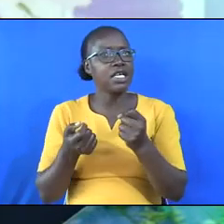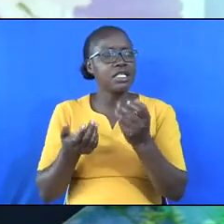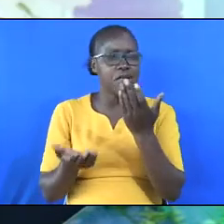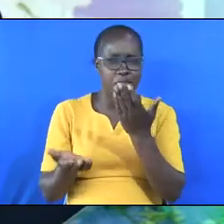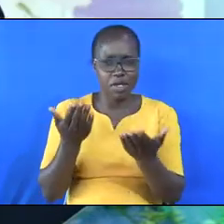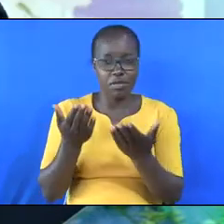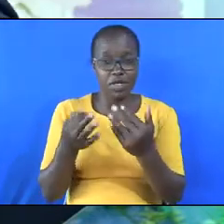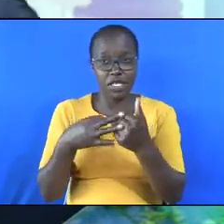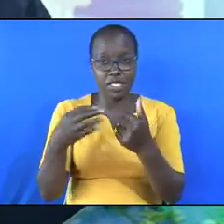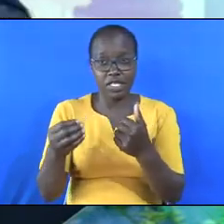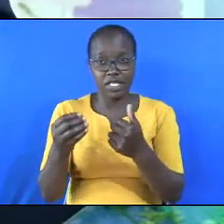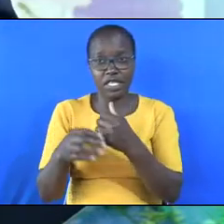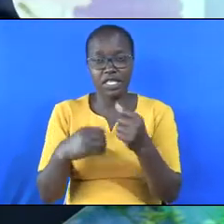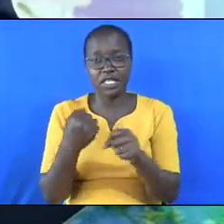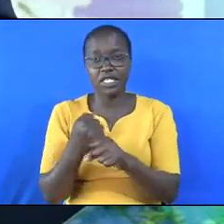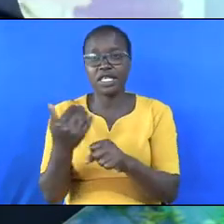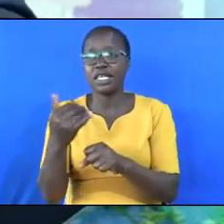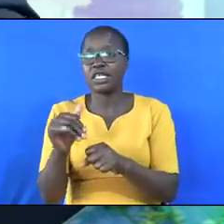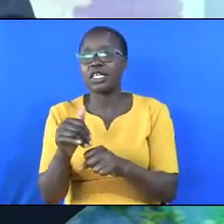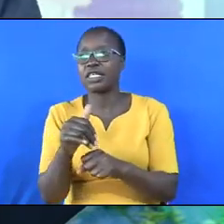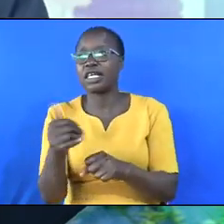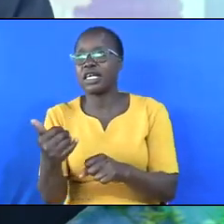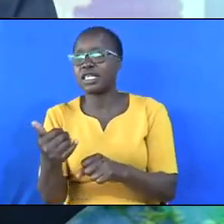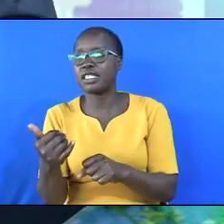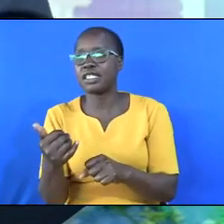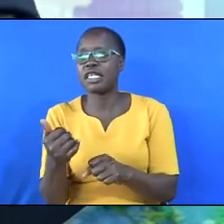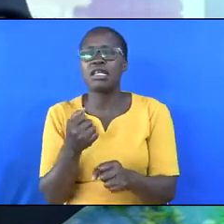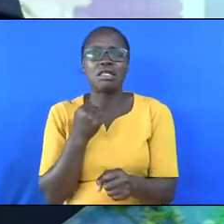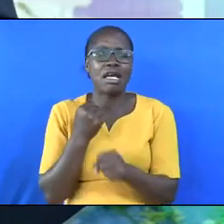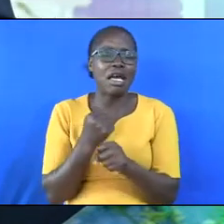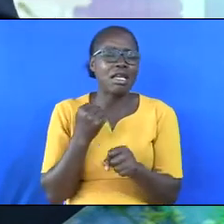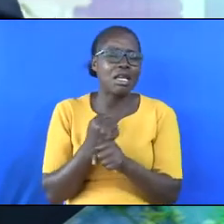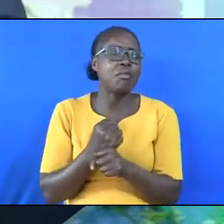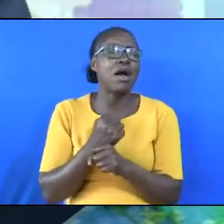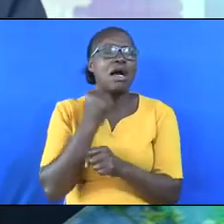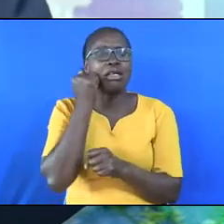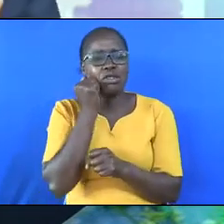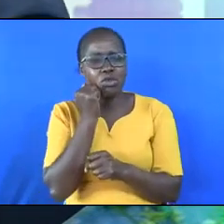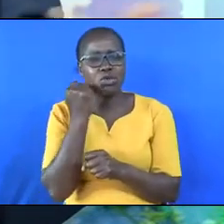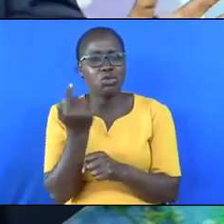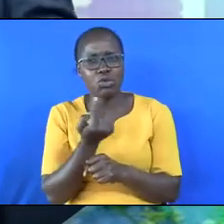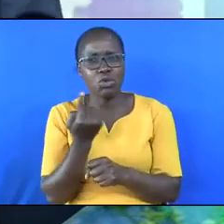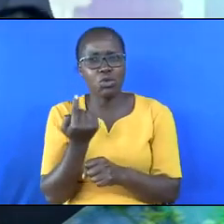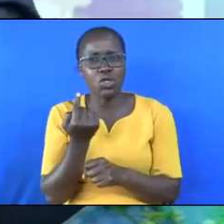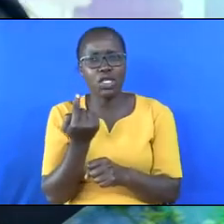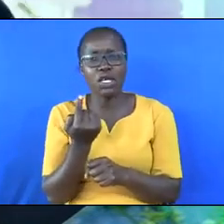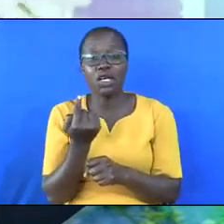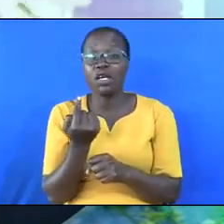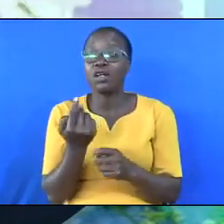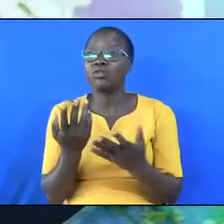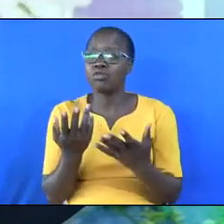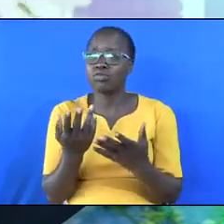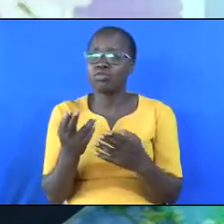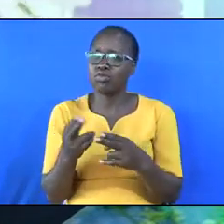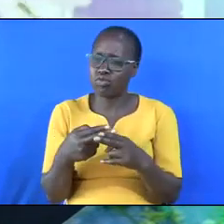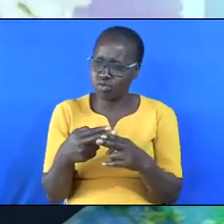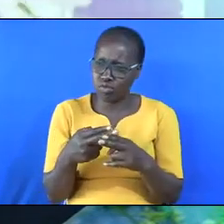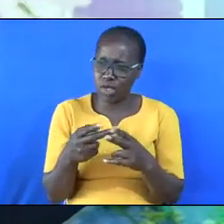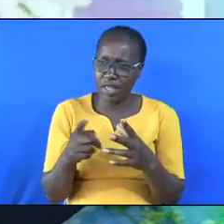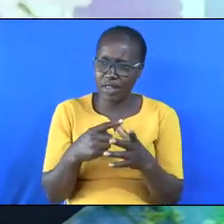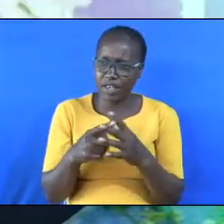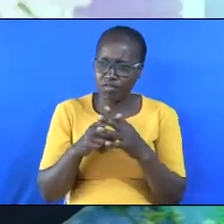years, yet their boast is only labor and sorrow, for it is soon cut off and we fly away.